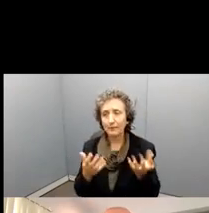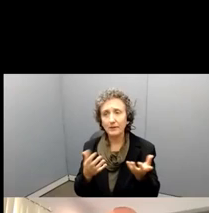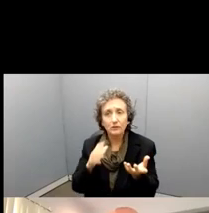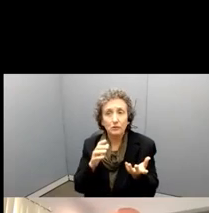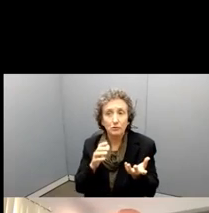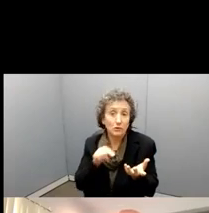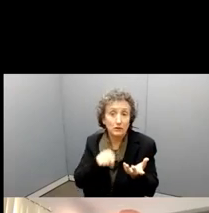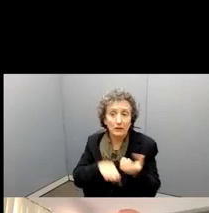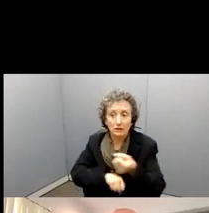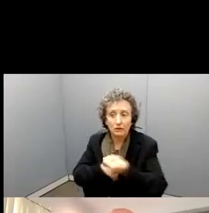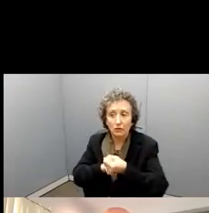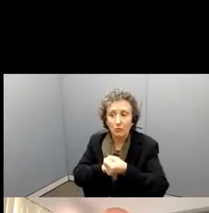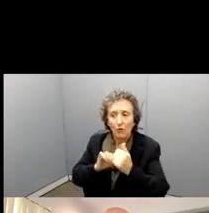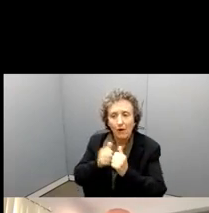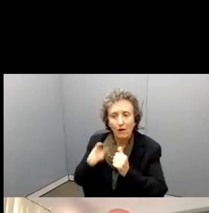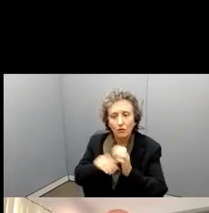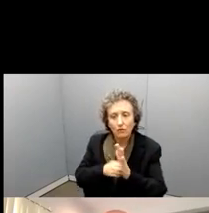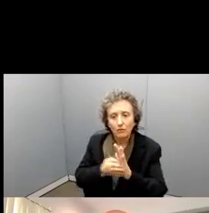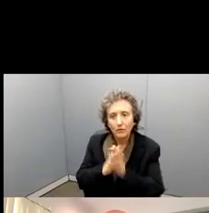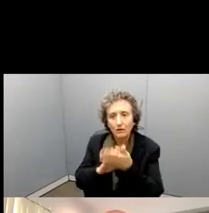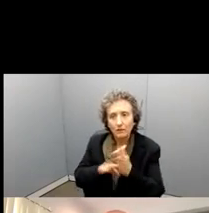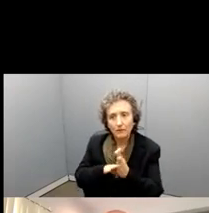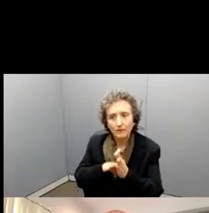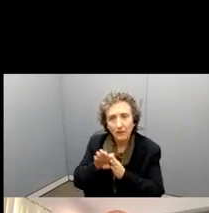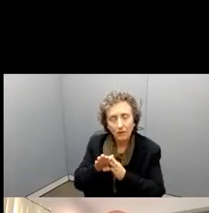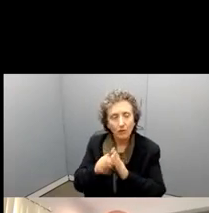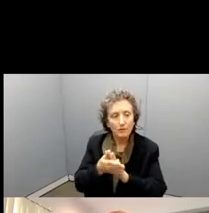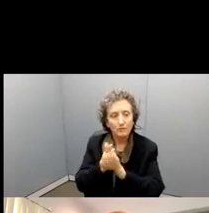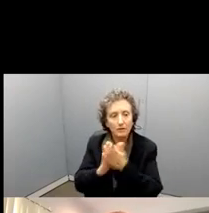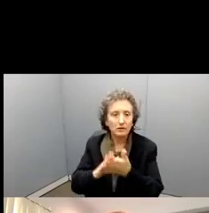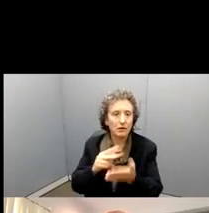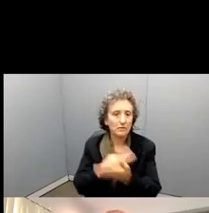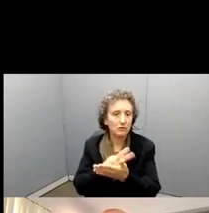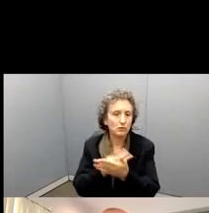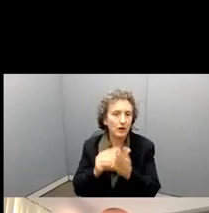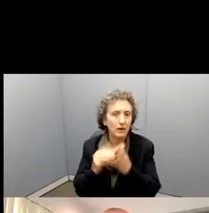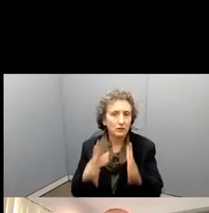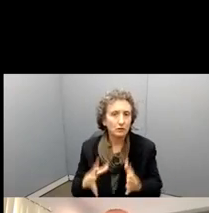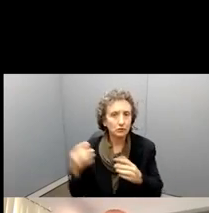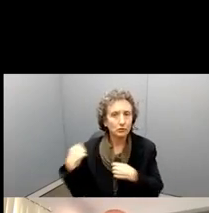you have developed as a, a graduate student over, over the years.